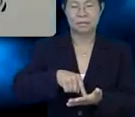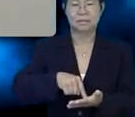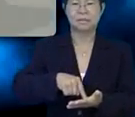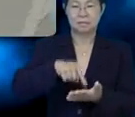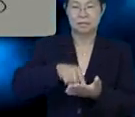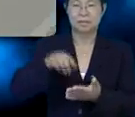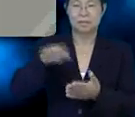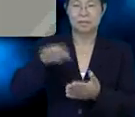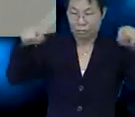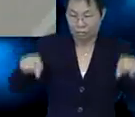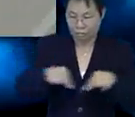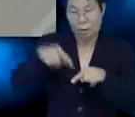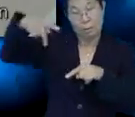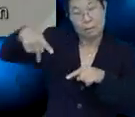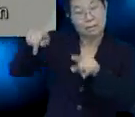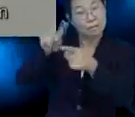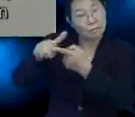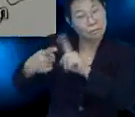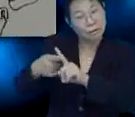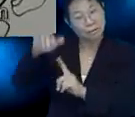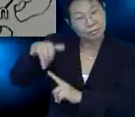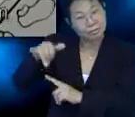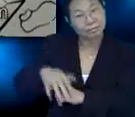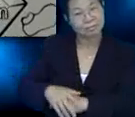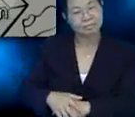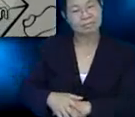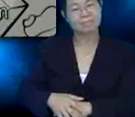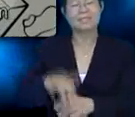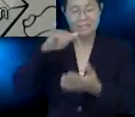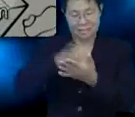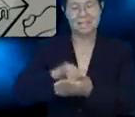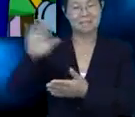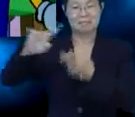And this one. Is this your rectangular prism friend?